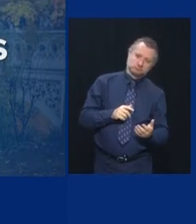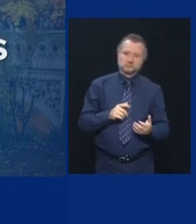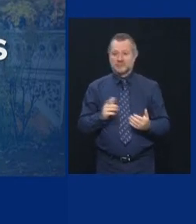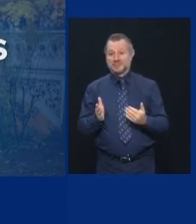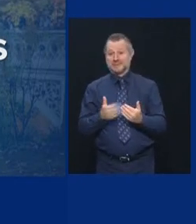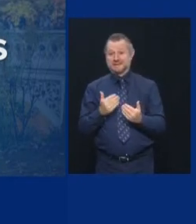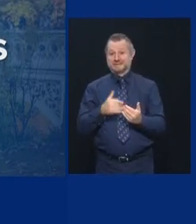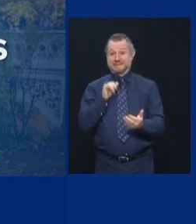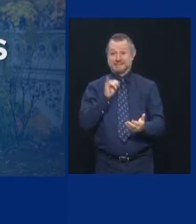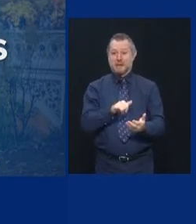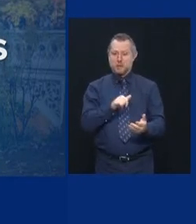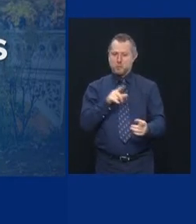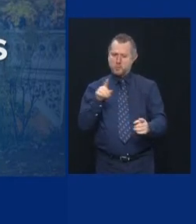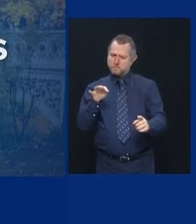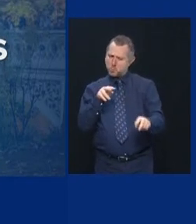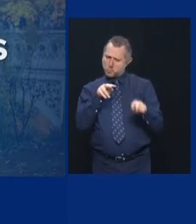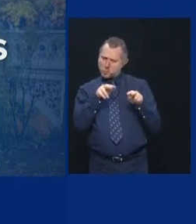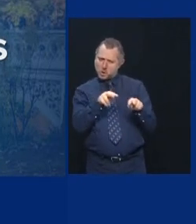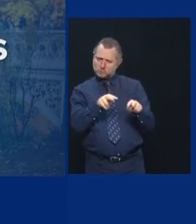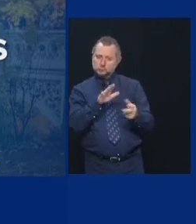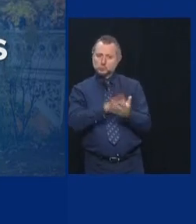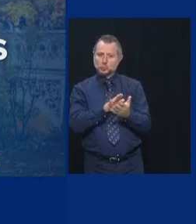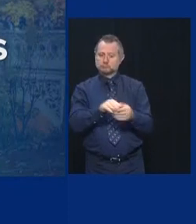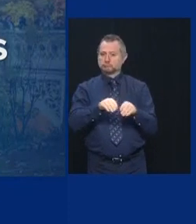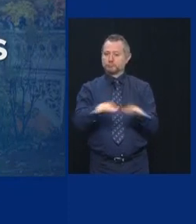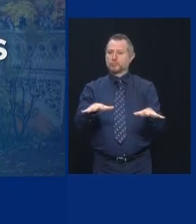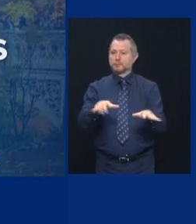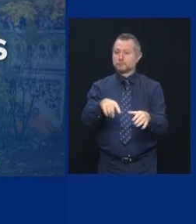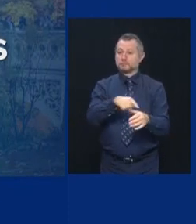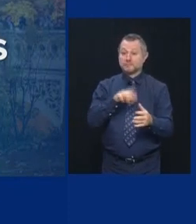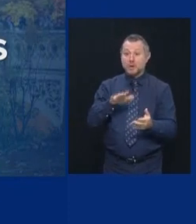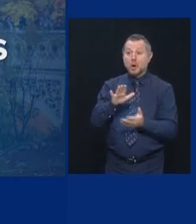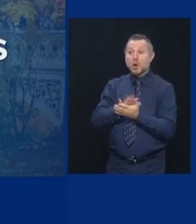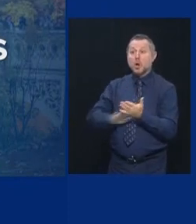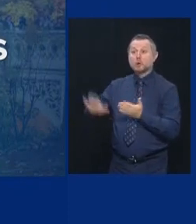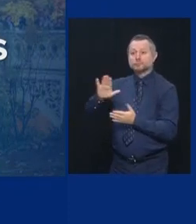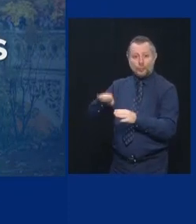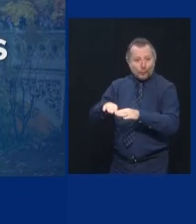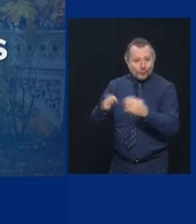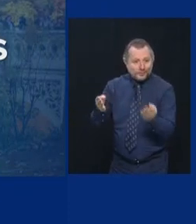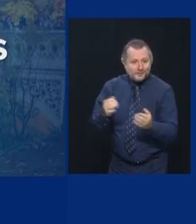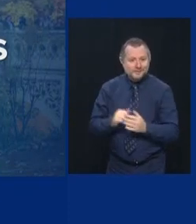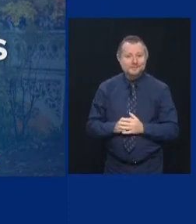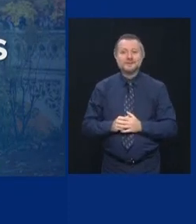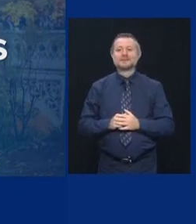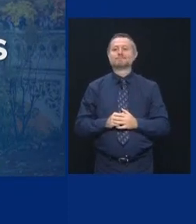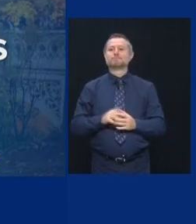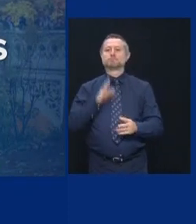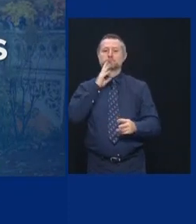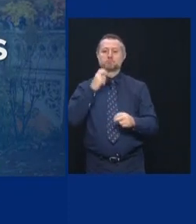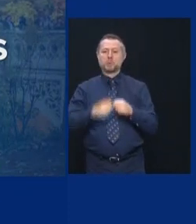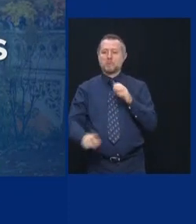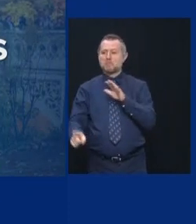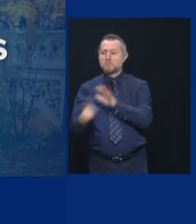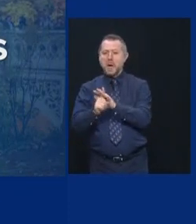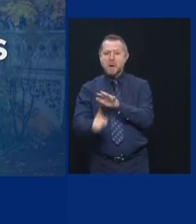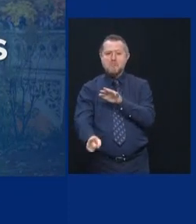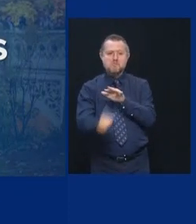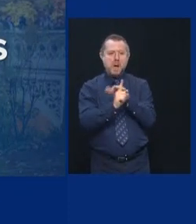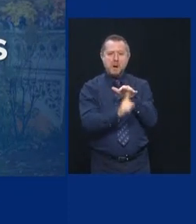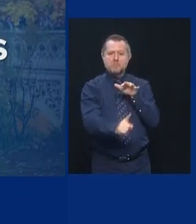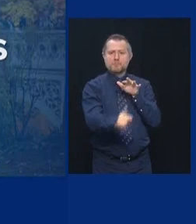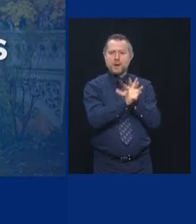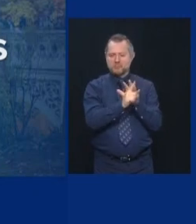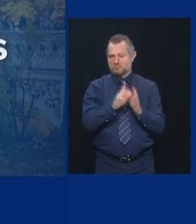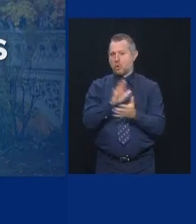infection rate. Colleges opening, turned out to be more problematic than we thought colleges opening.